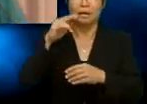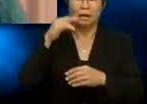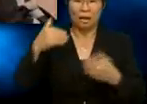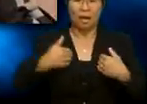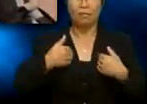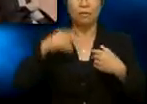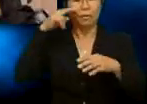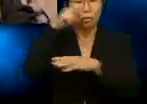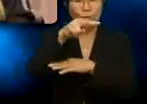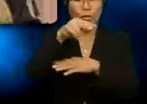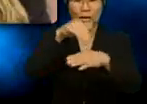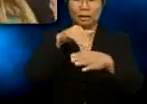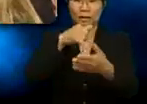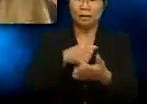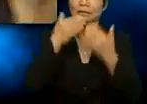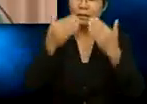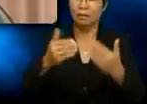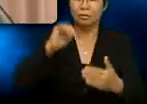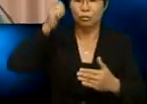Uh... Thanks. Tomorrow sounds good.